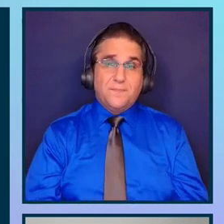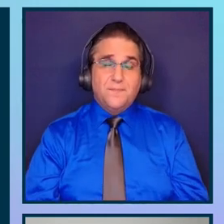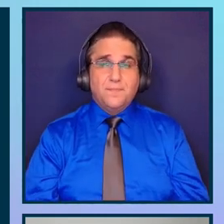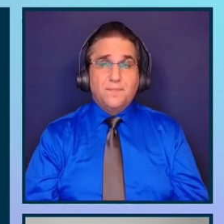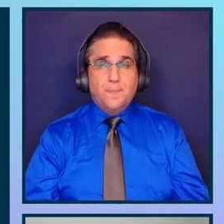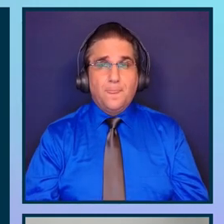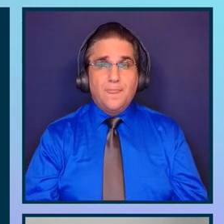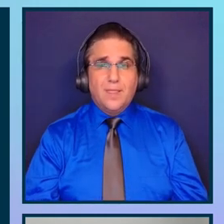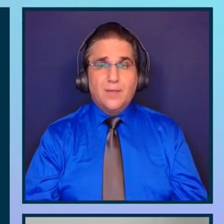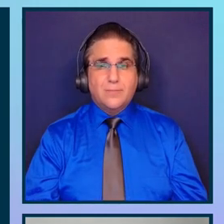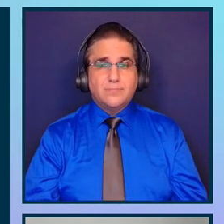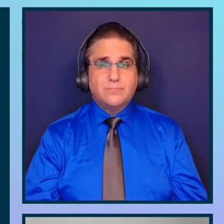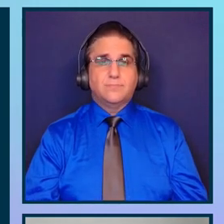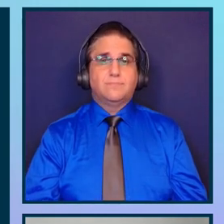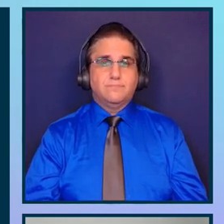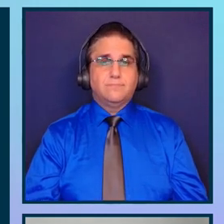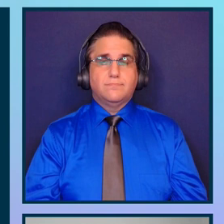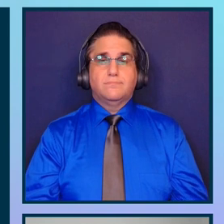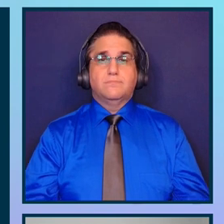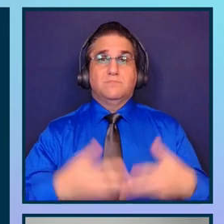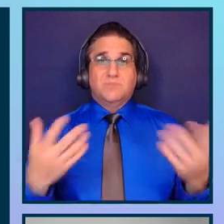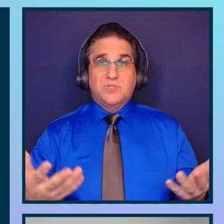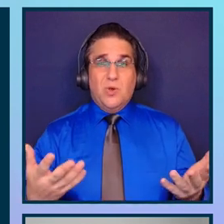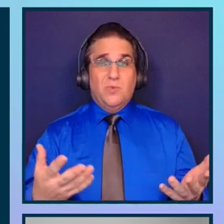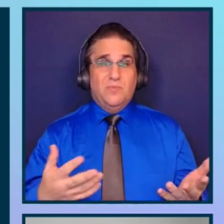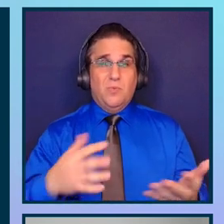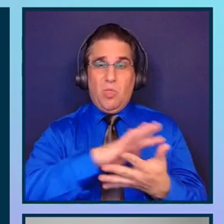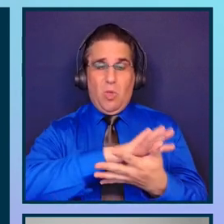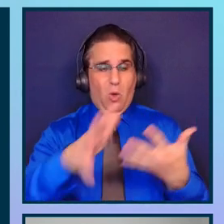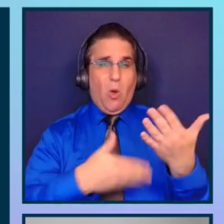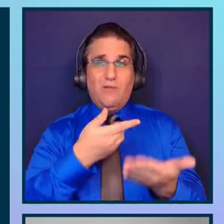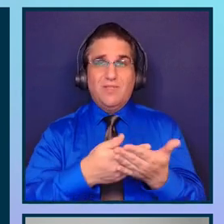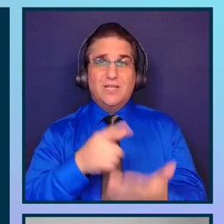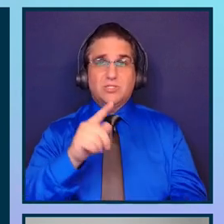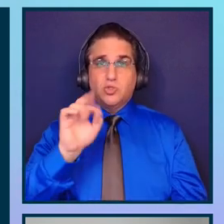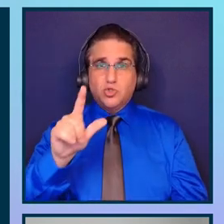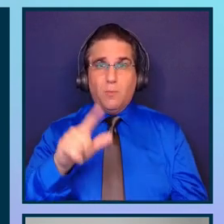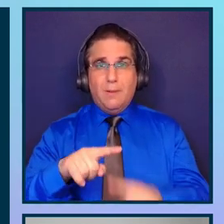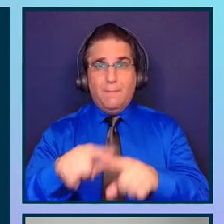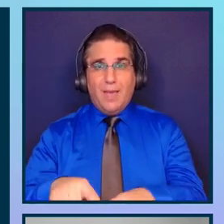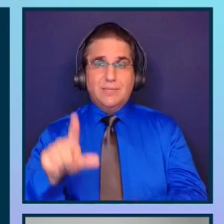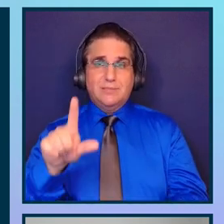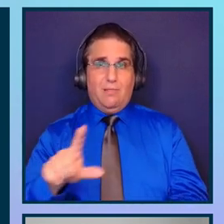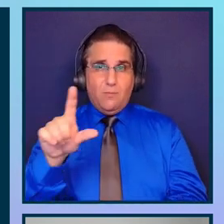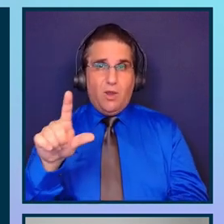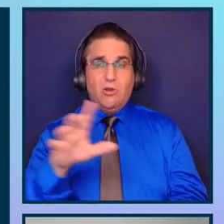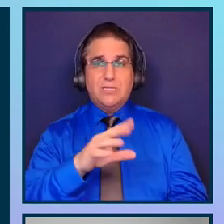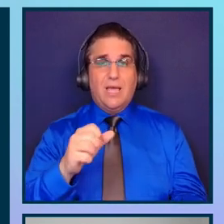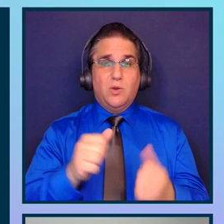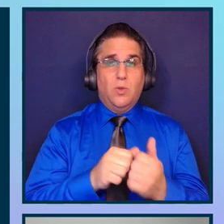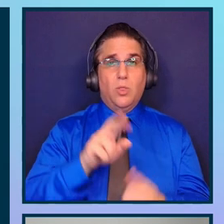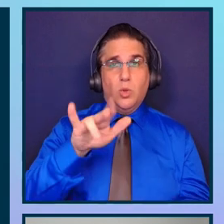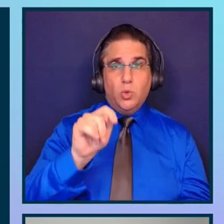So with all these terminal-based libraries and as well with unit